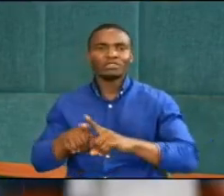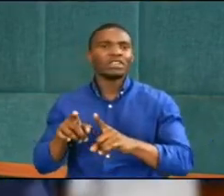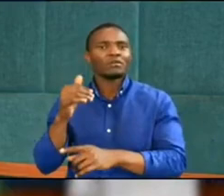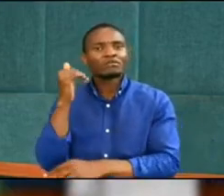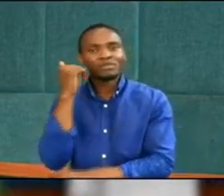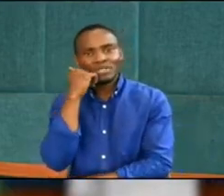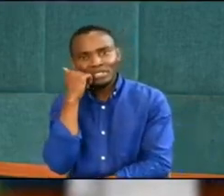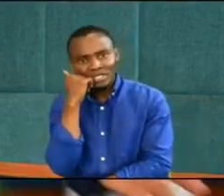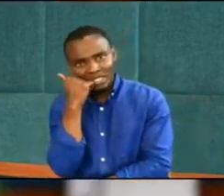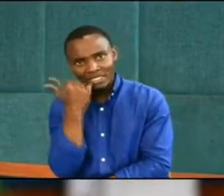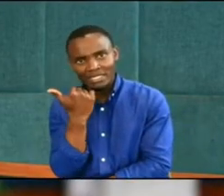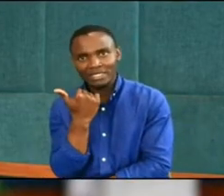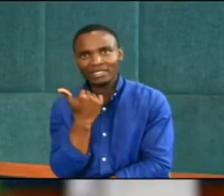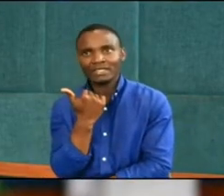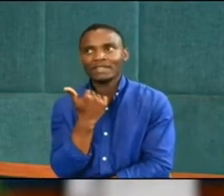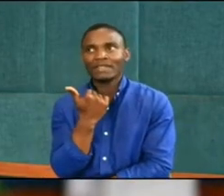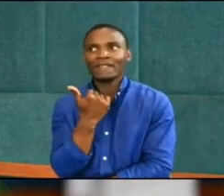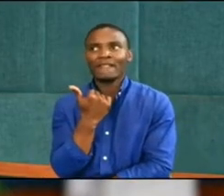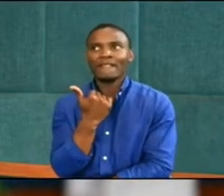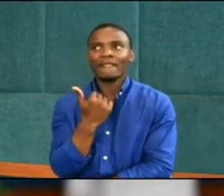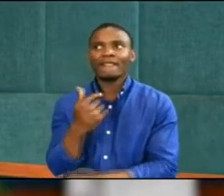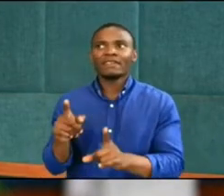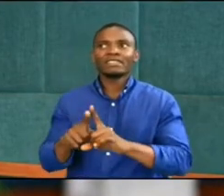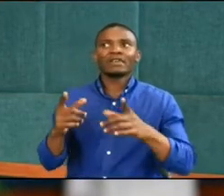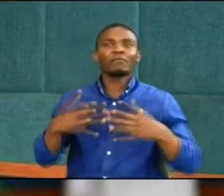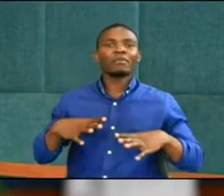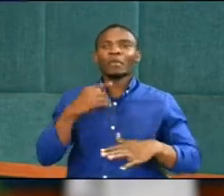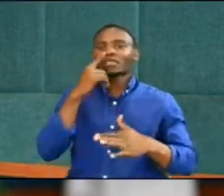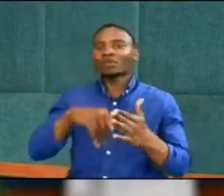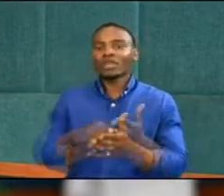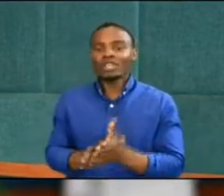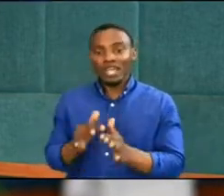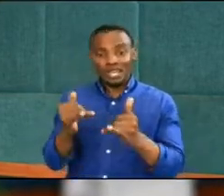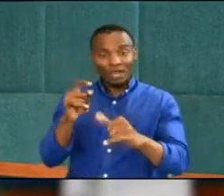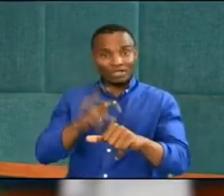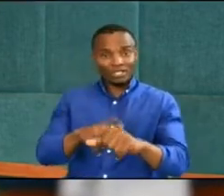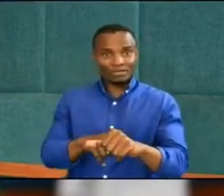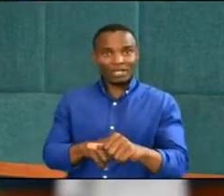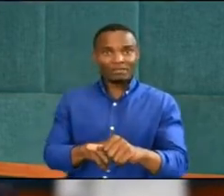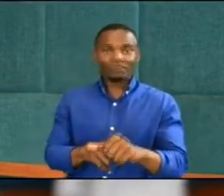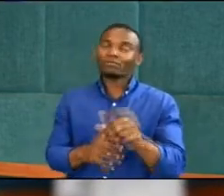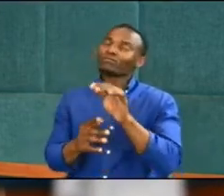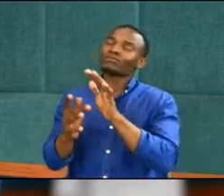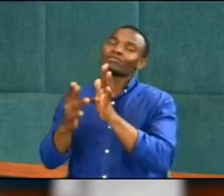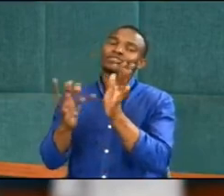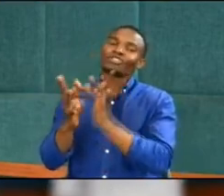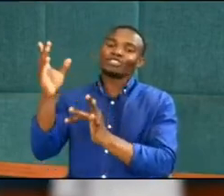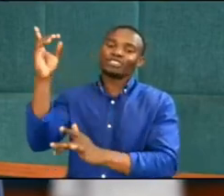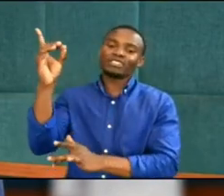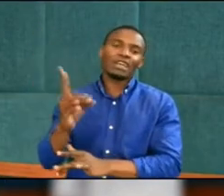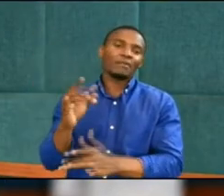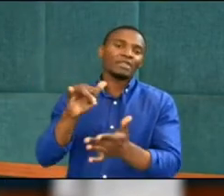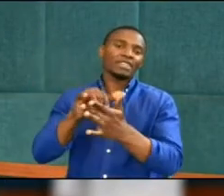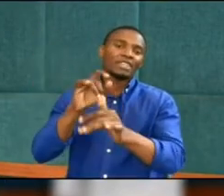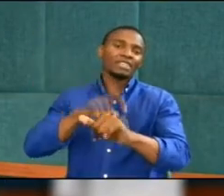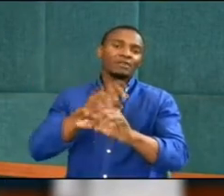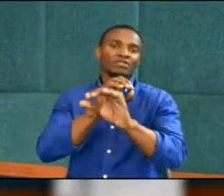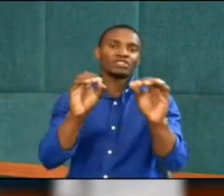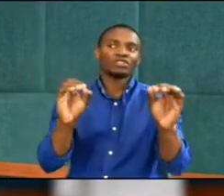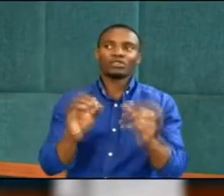stuff and going on in top. And people say, oh, well, this is the time. God is not coming during that time.